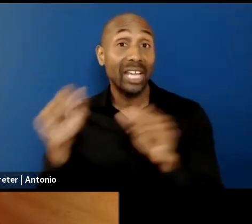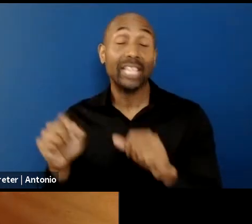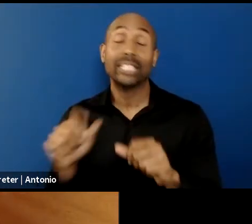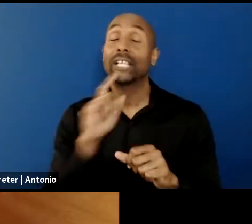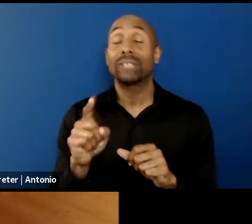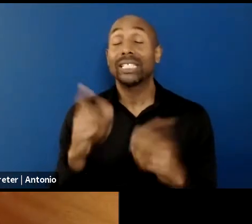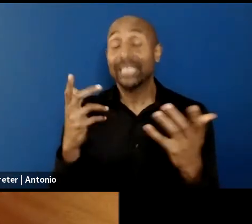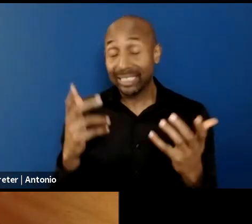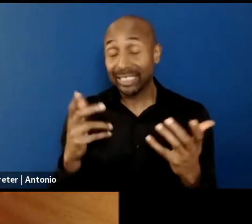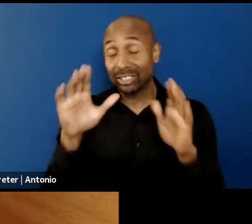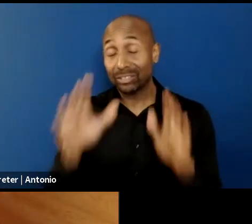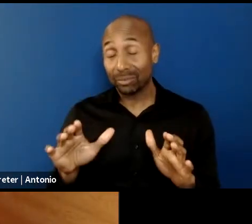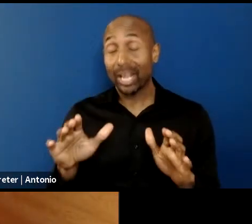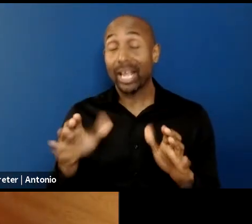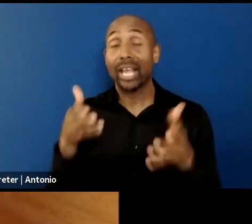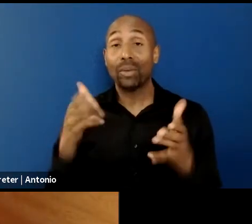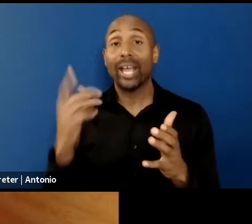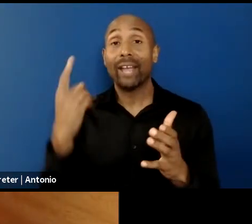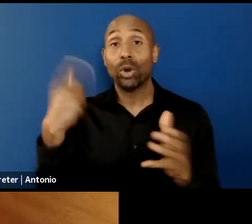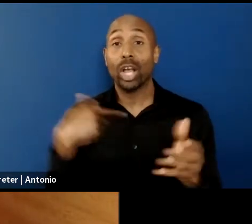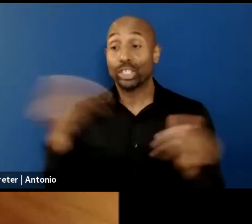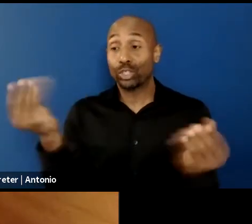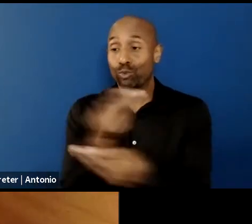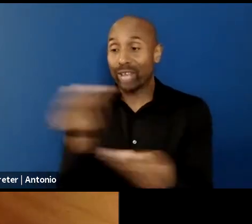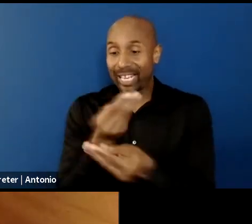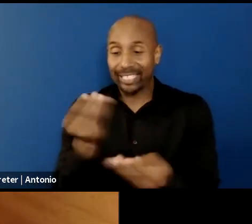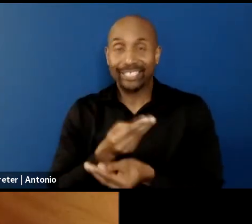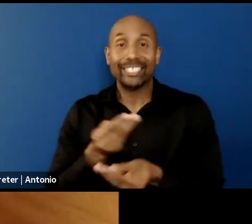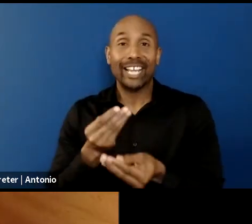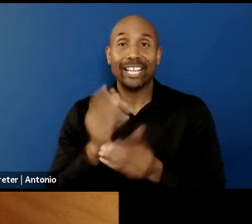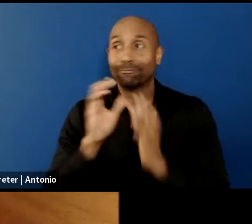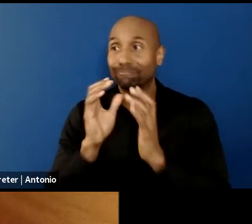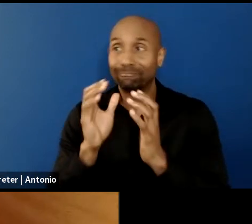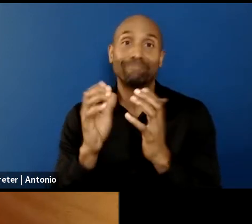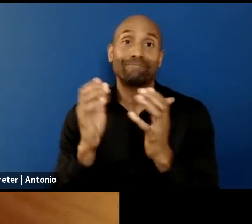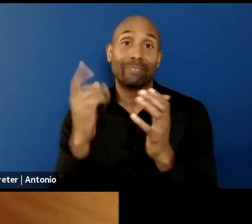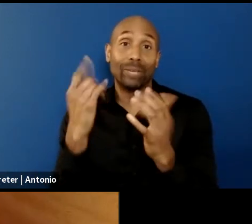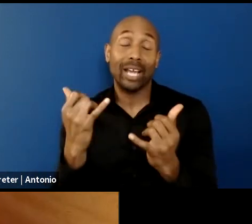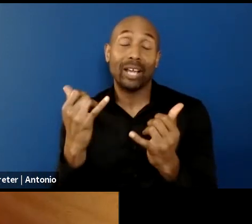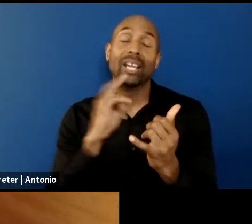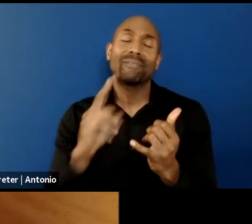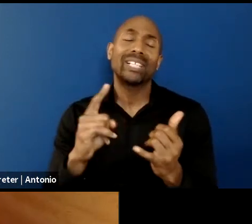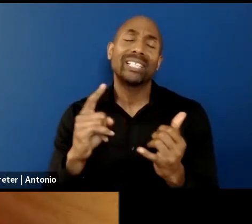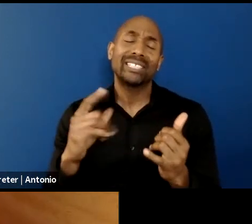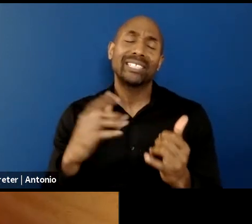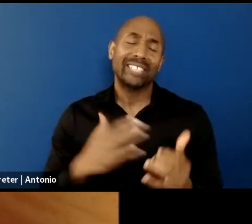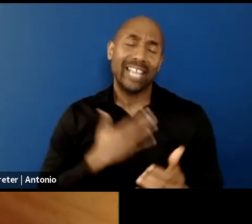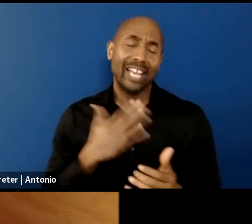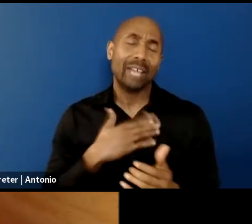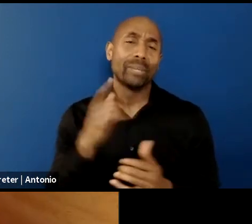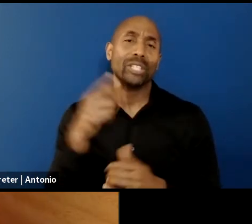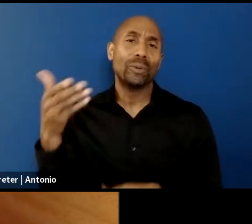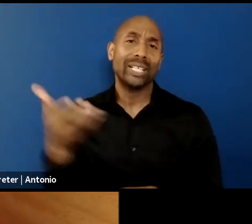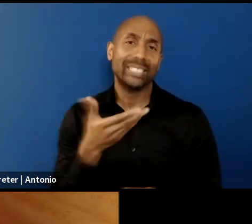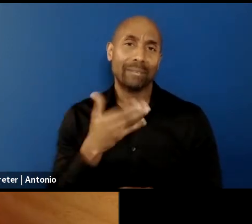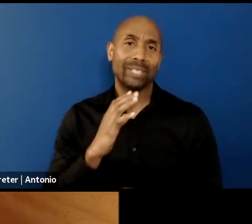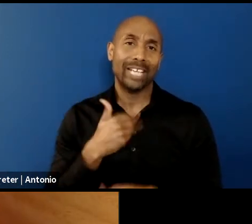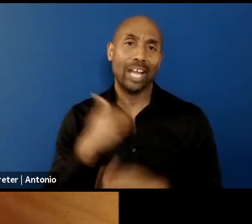to embrace it. And I'm so happy that you accepted the Hirshhorn's invitation to be with us.